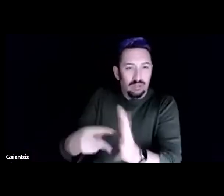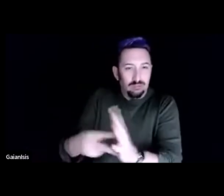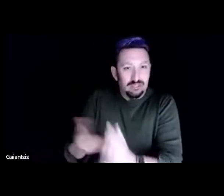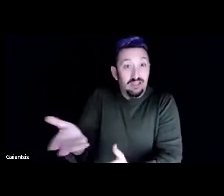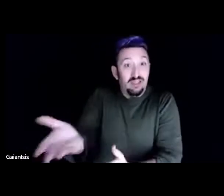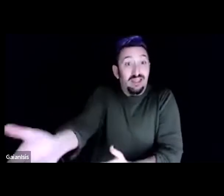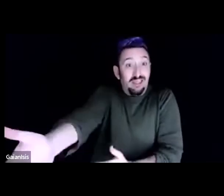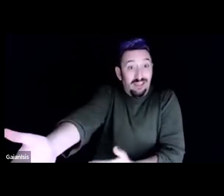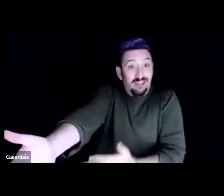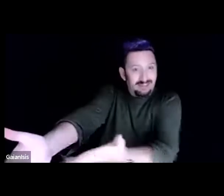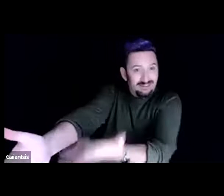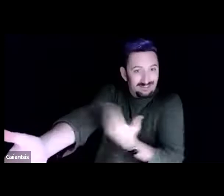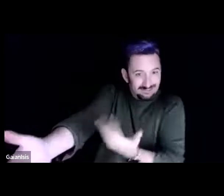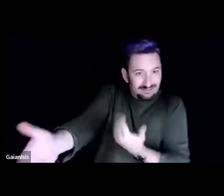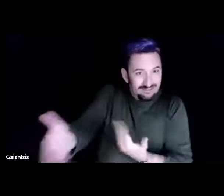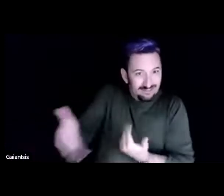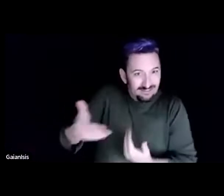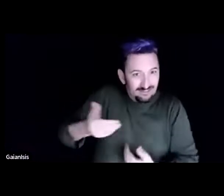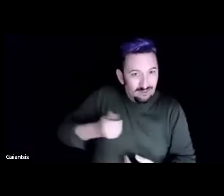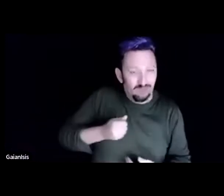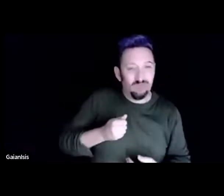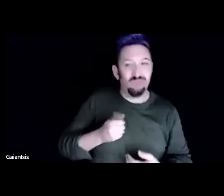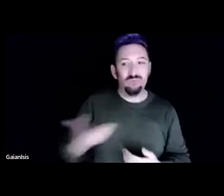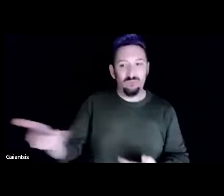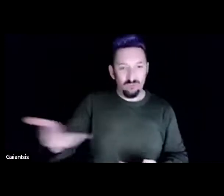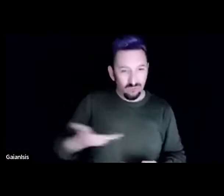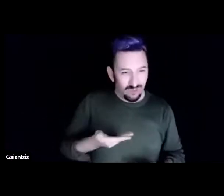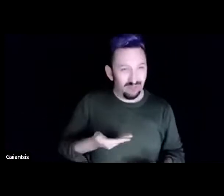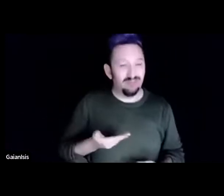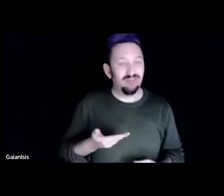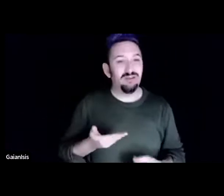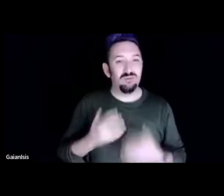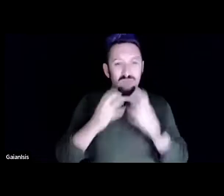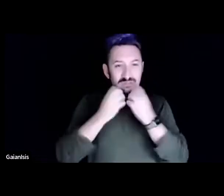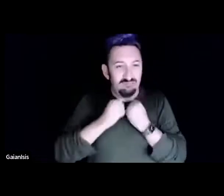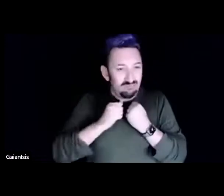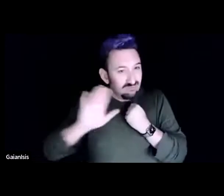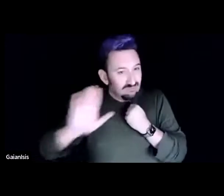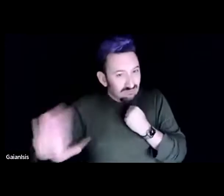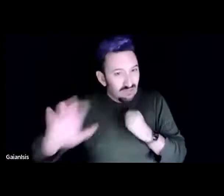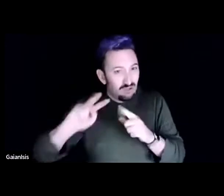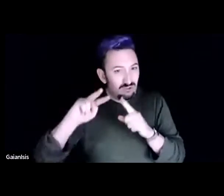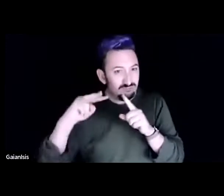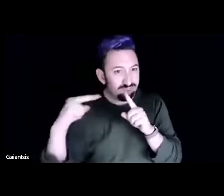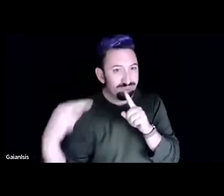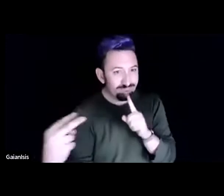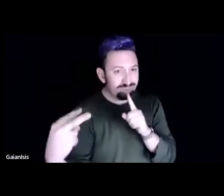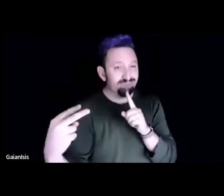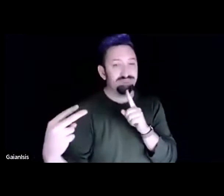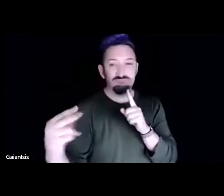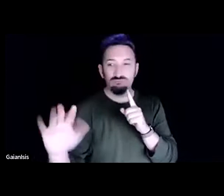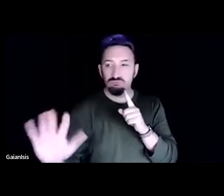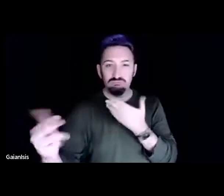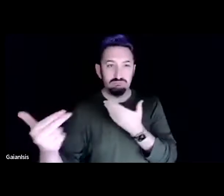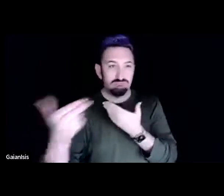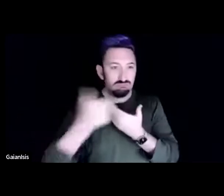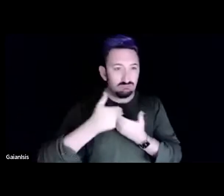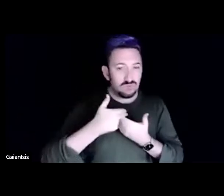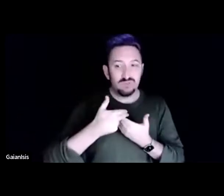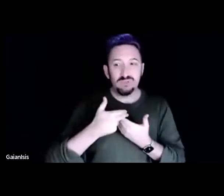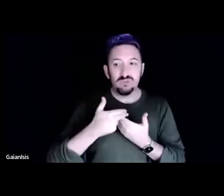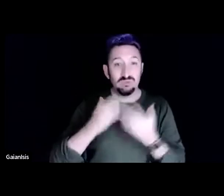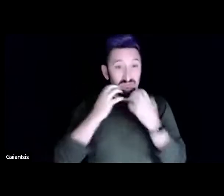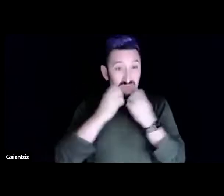welcome. You know, we value your participation and we value it enough to try to make access easy.